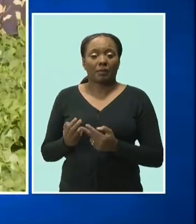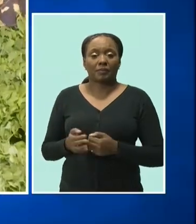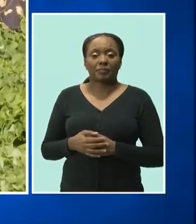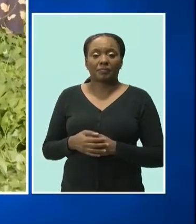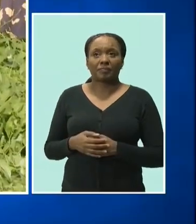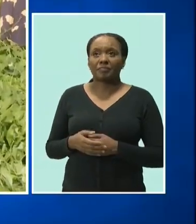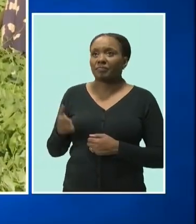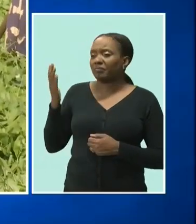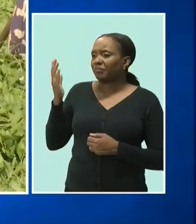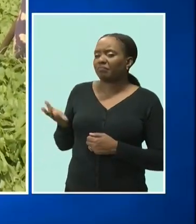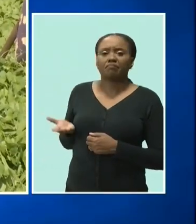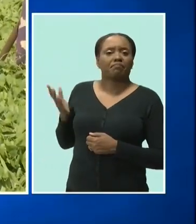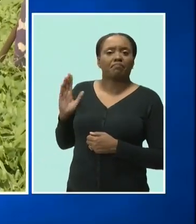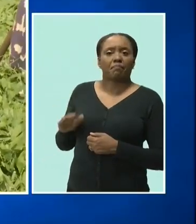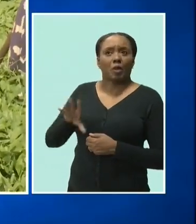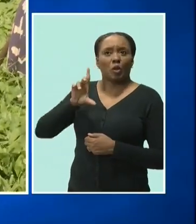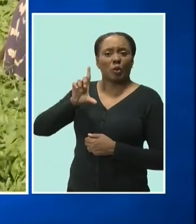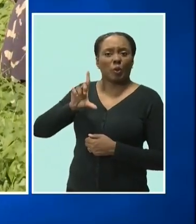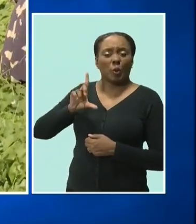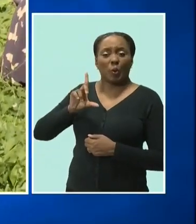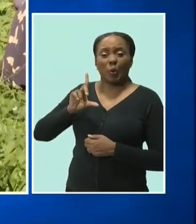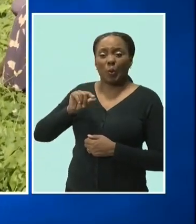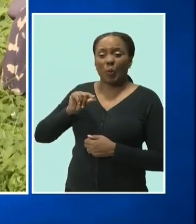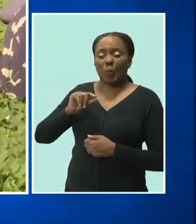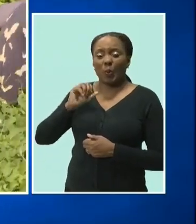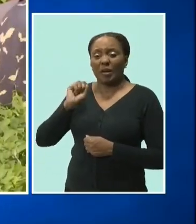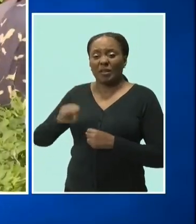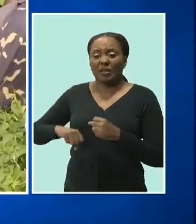After more than 20 years, a new day has dawned in agriculture in Barbados.